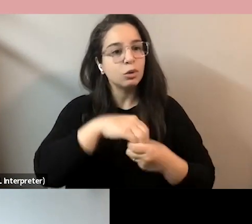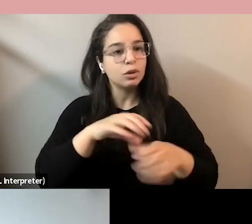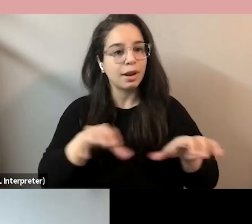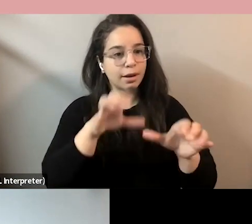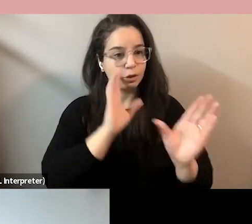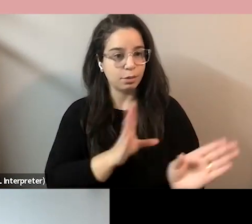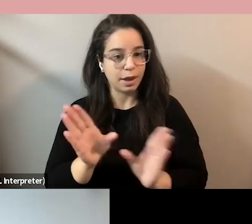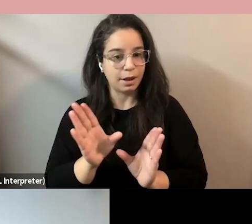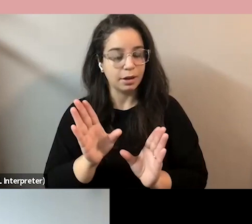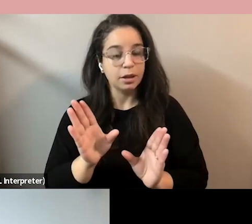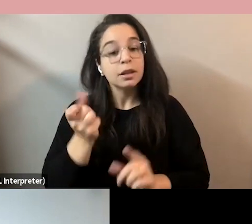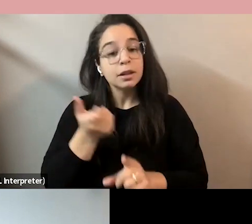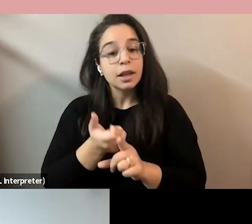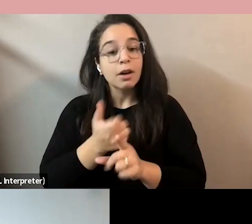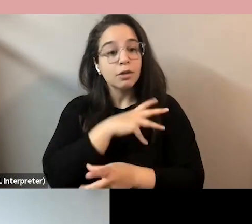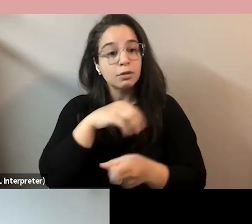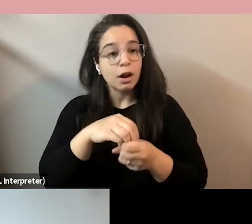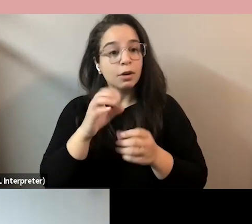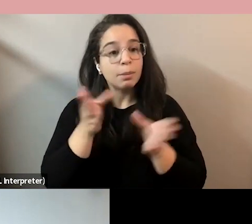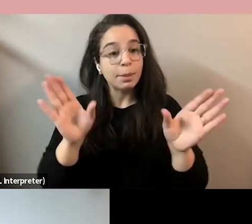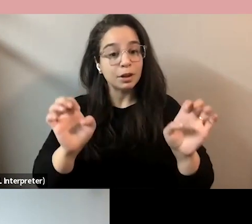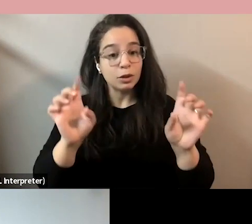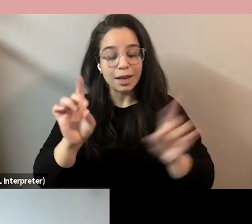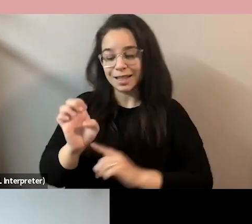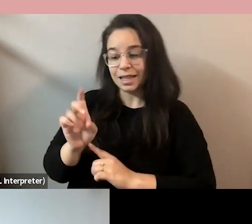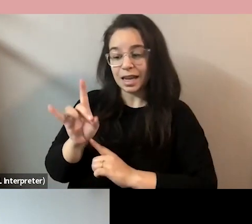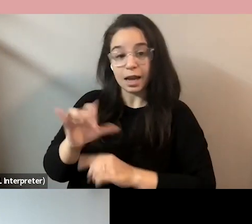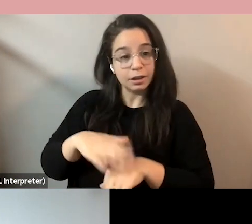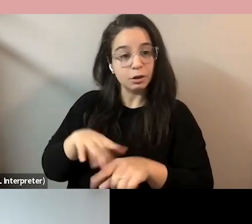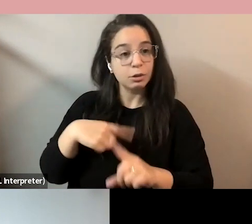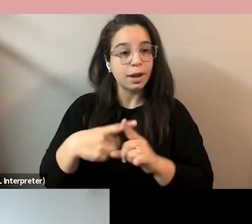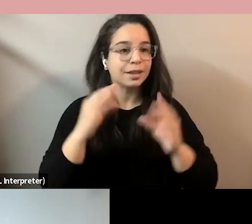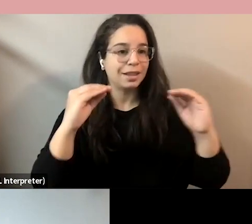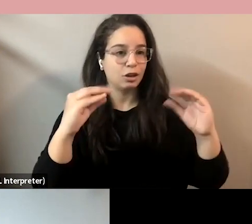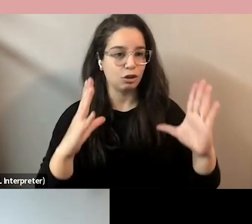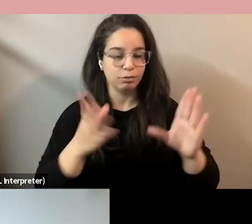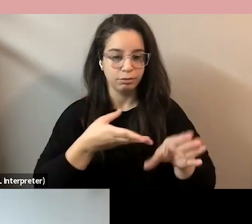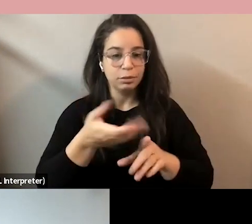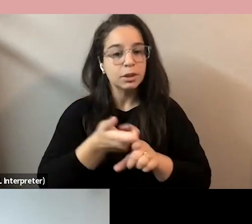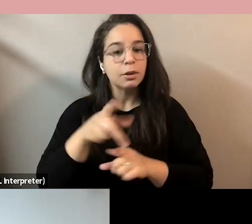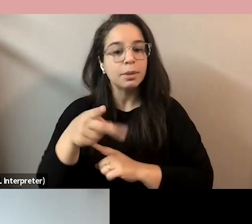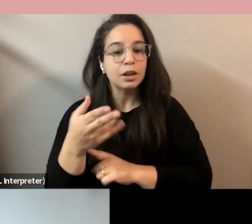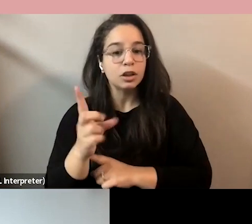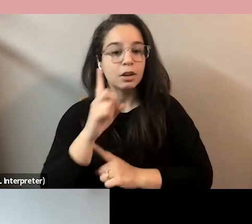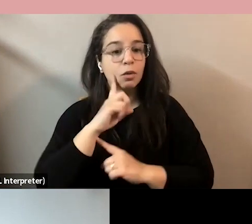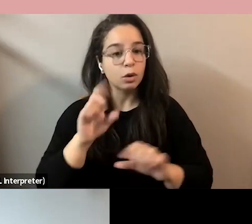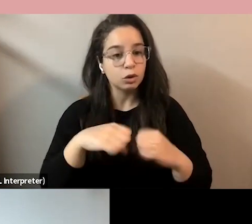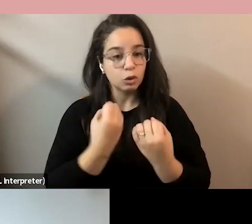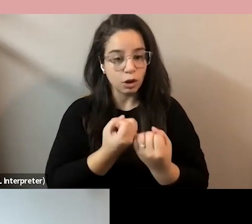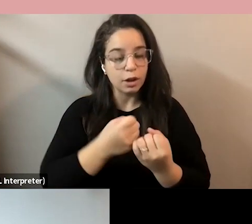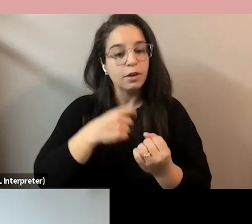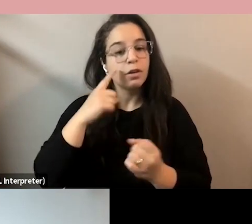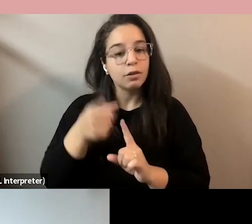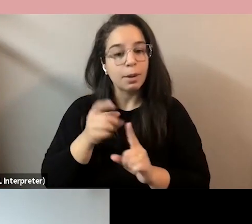a public educator edi consultant and adjunct professor samir holds a phd in sociology from mcmaster